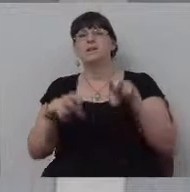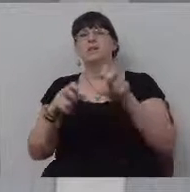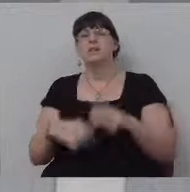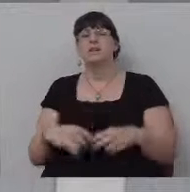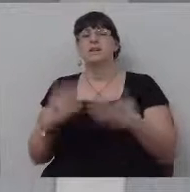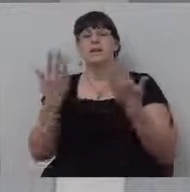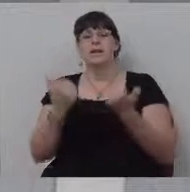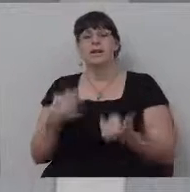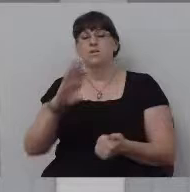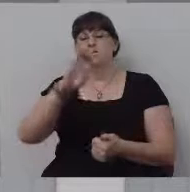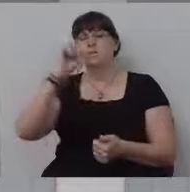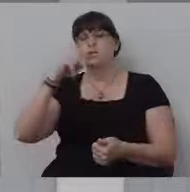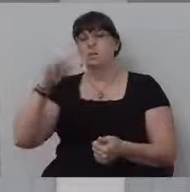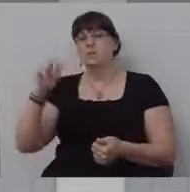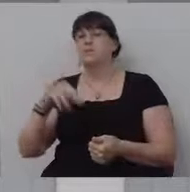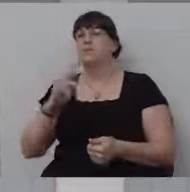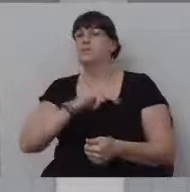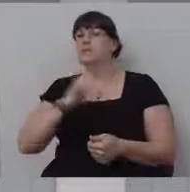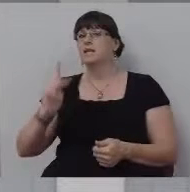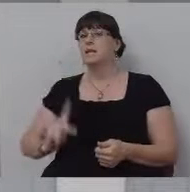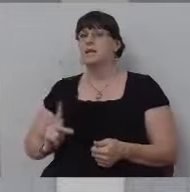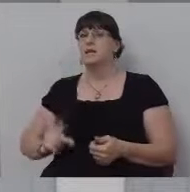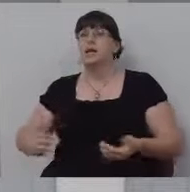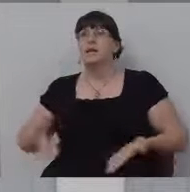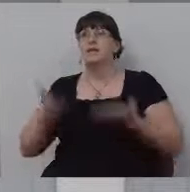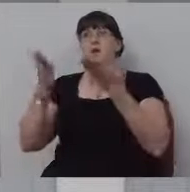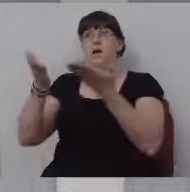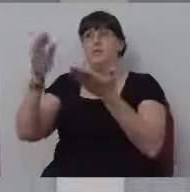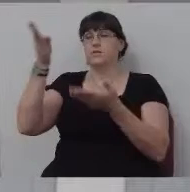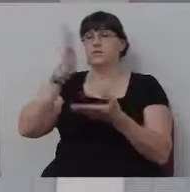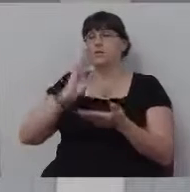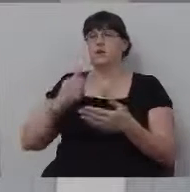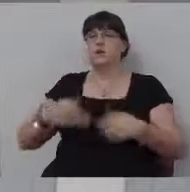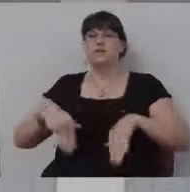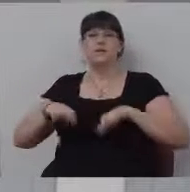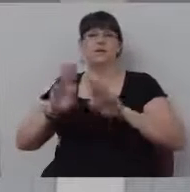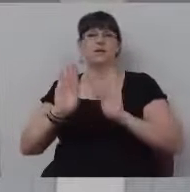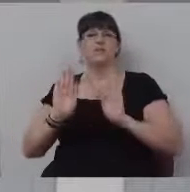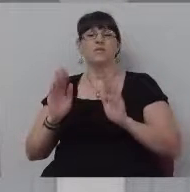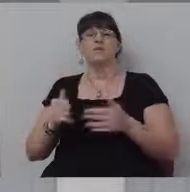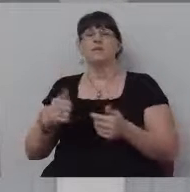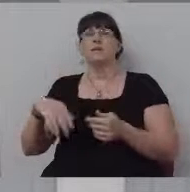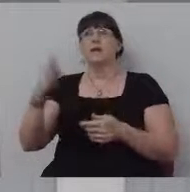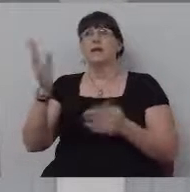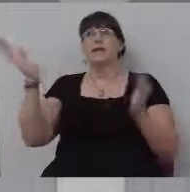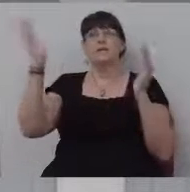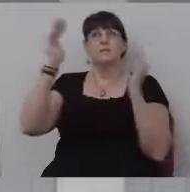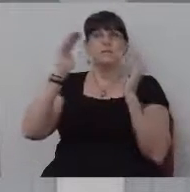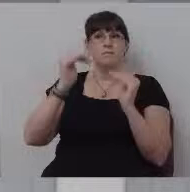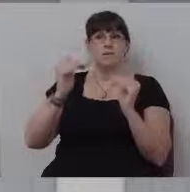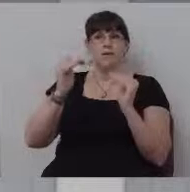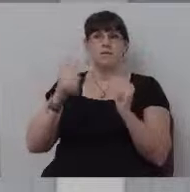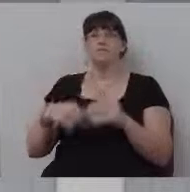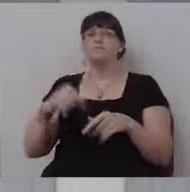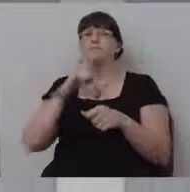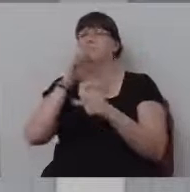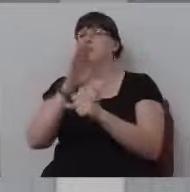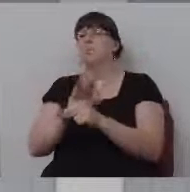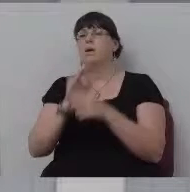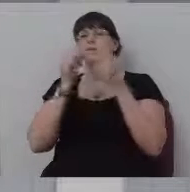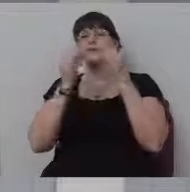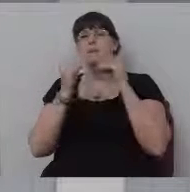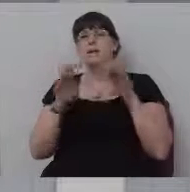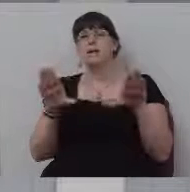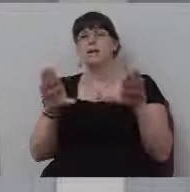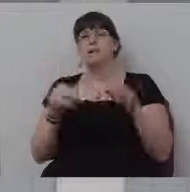now he's the king and he's offered in God, uh, his sacrifices and, and God has met with him and, and God has promised to bless